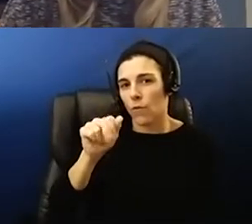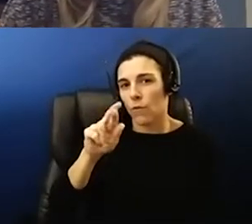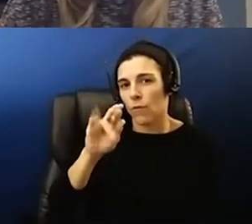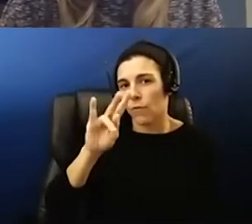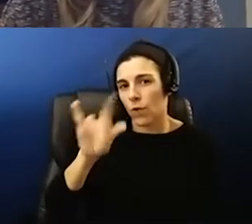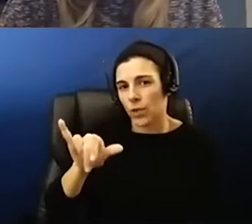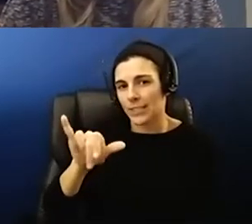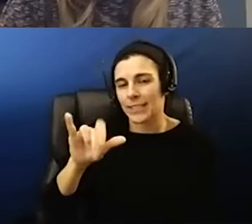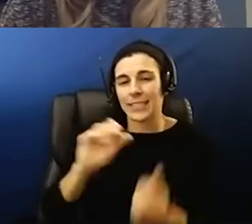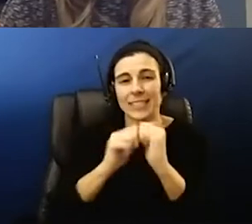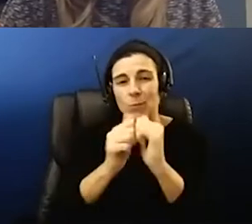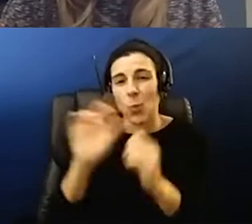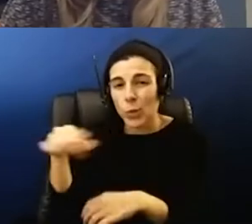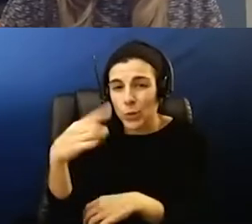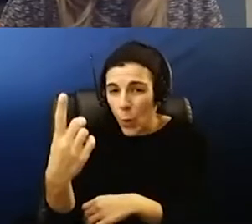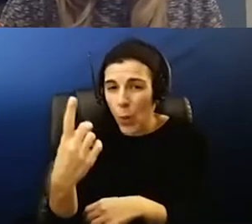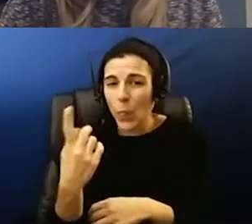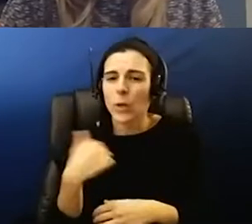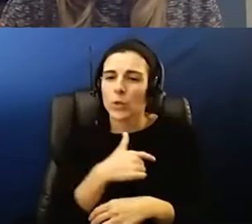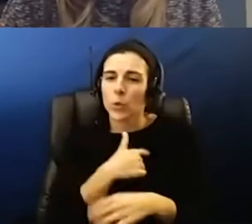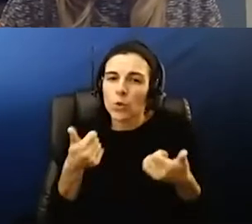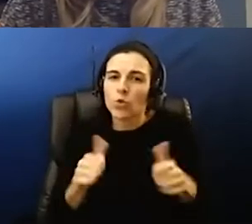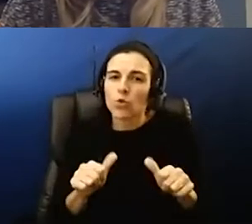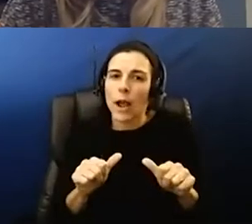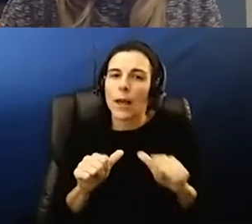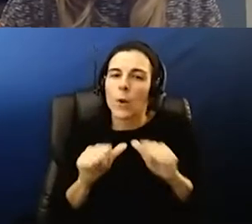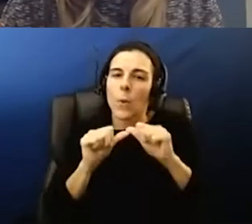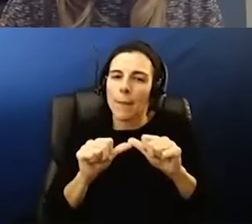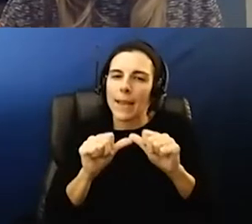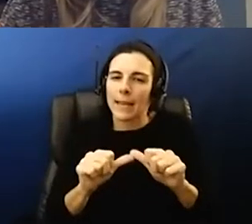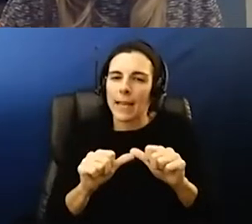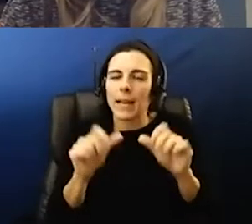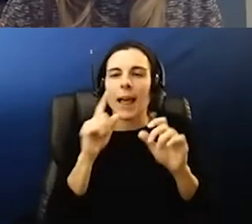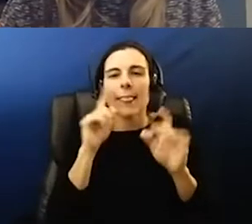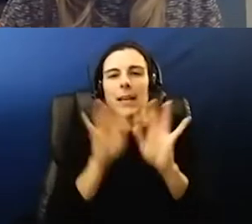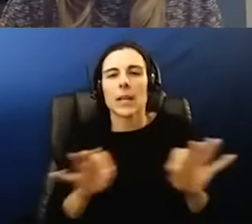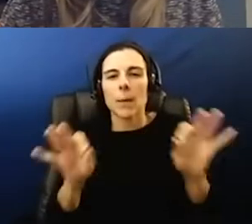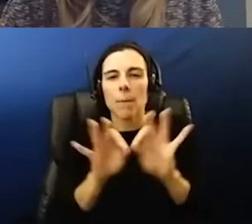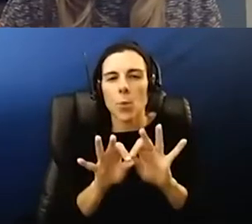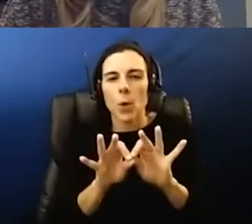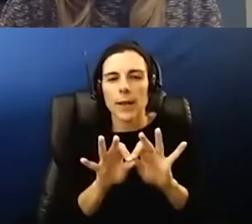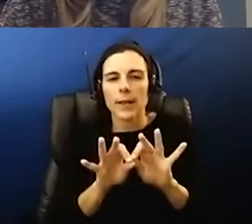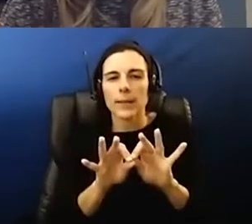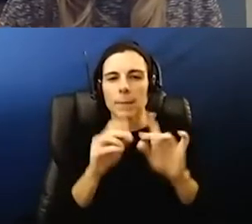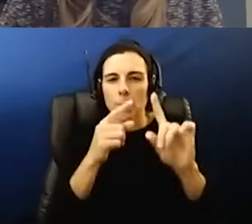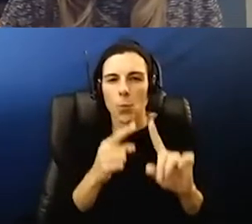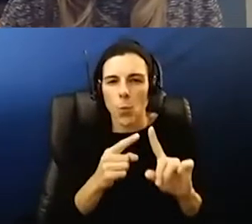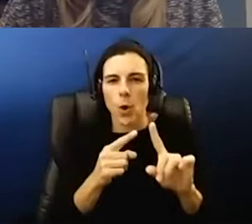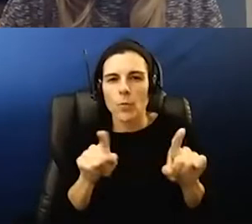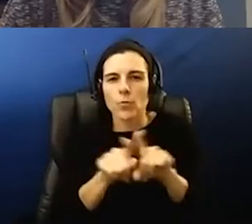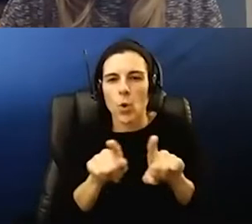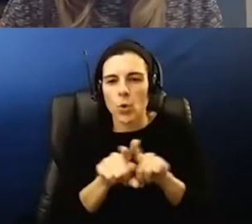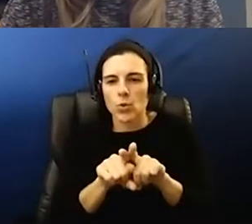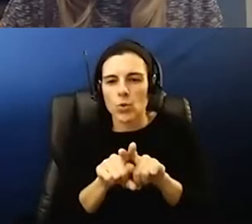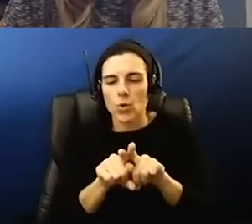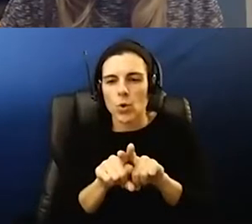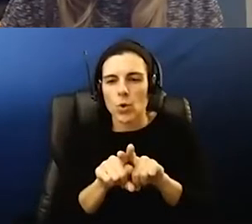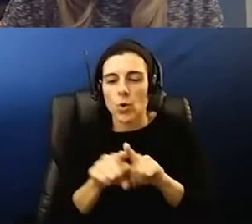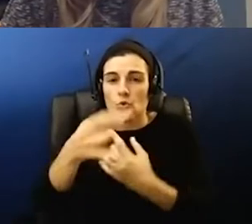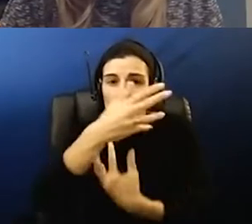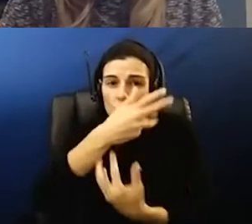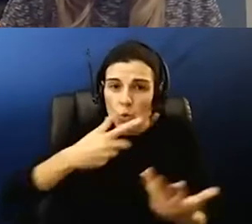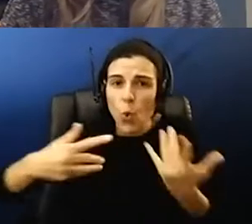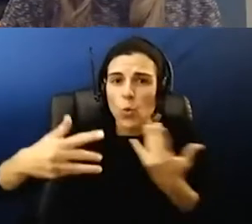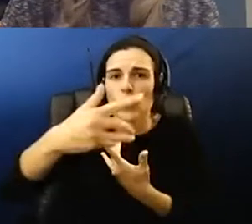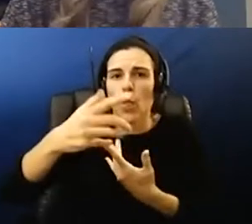and so we try to maintain that and i think an important talking point on this is also the social emotional piece that we talk